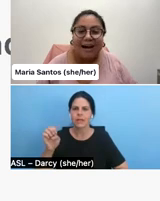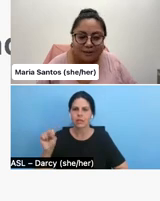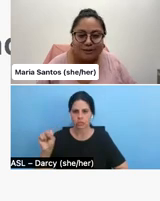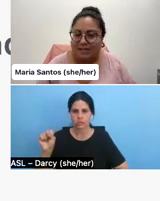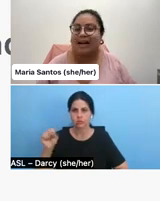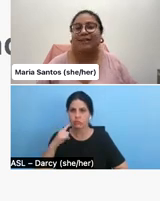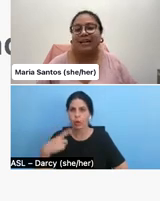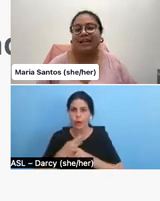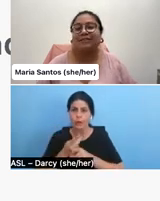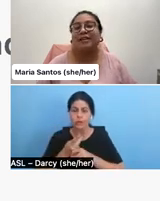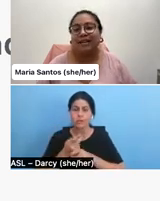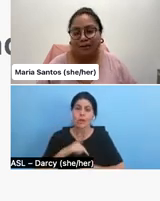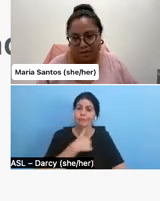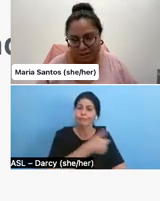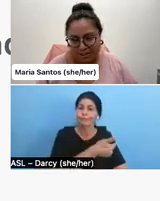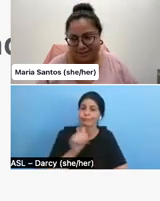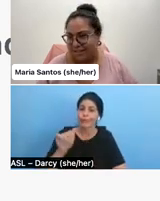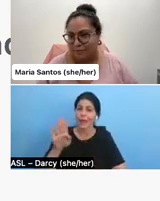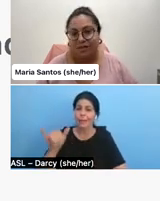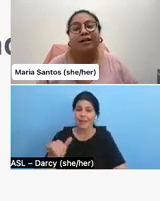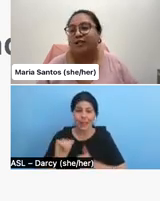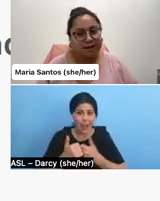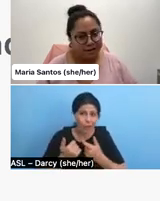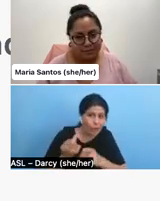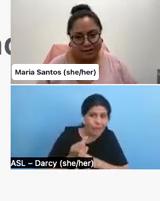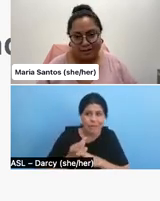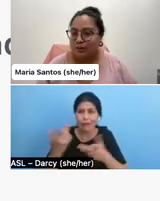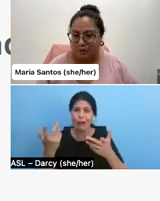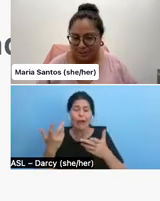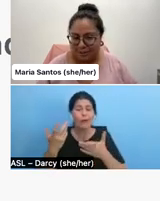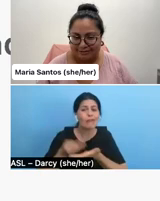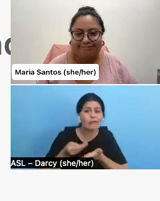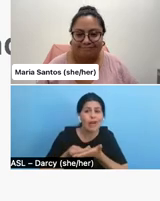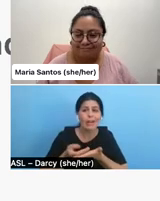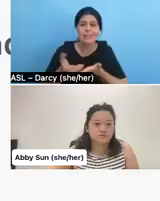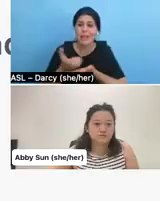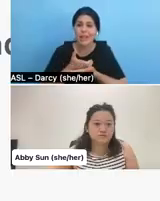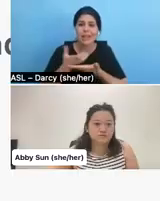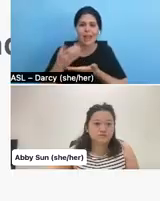Abby. How do I navigate funding and pitching since I've been talking about it so much?